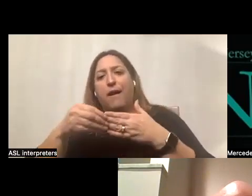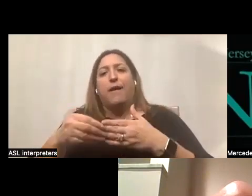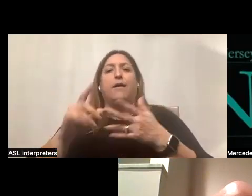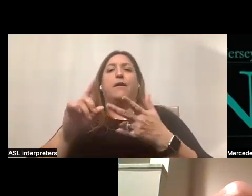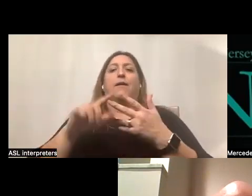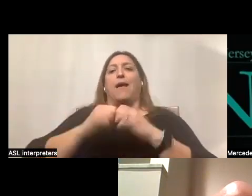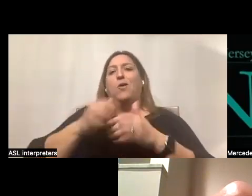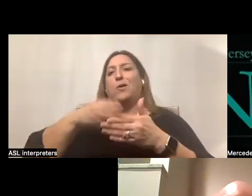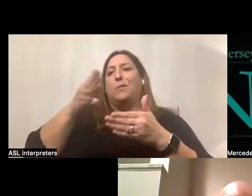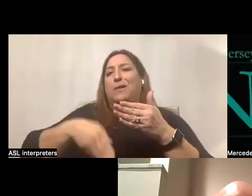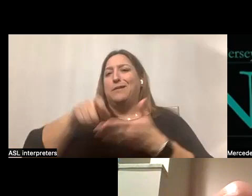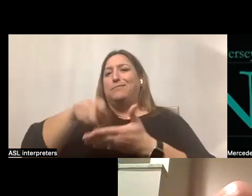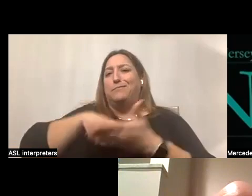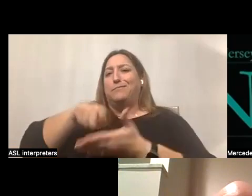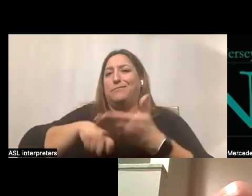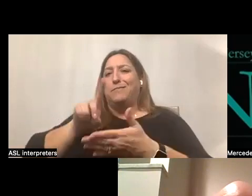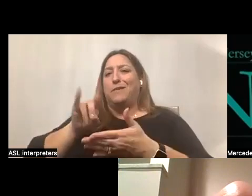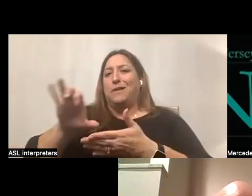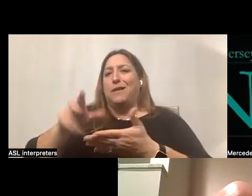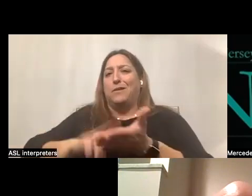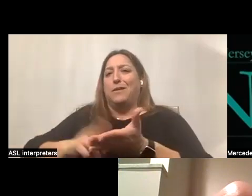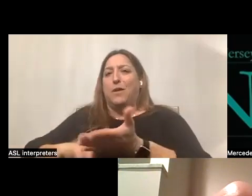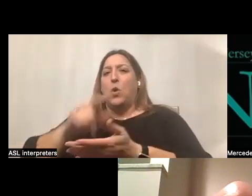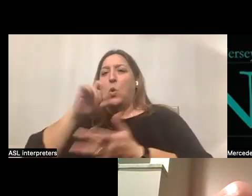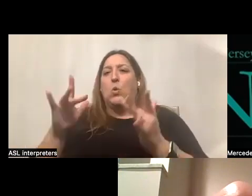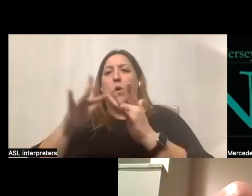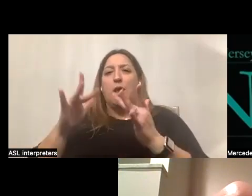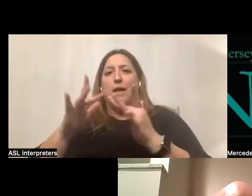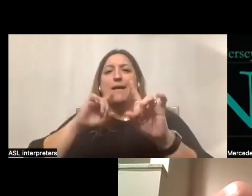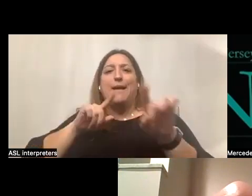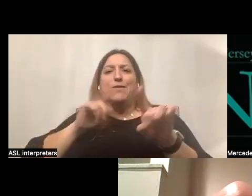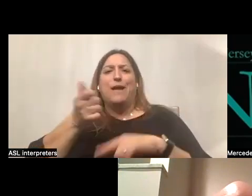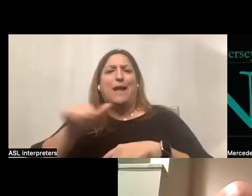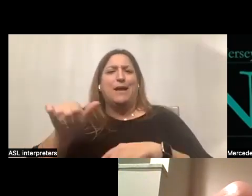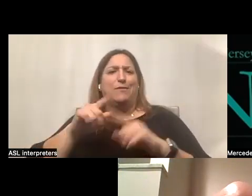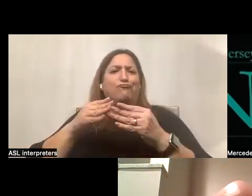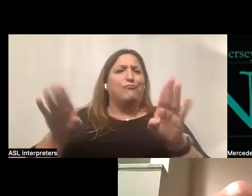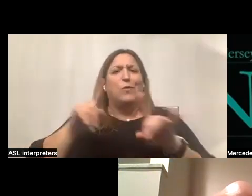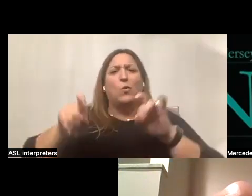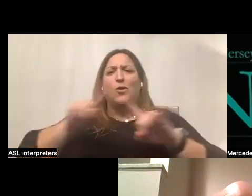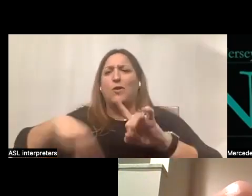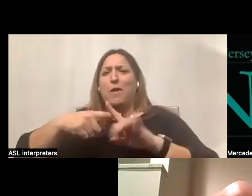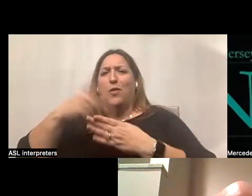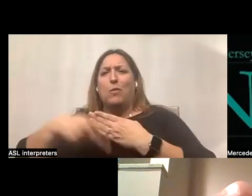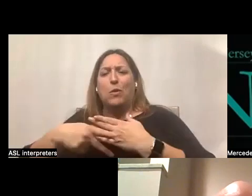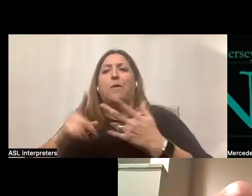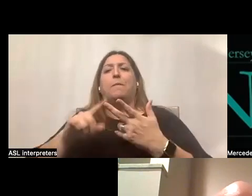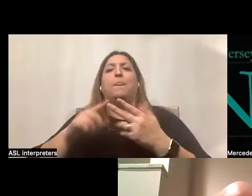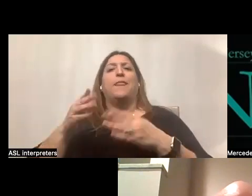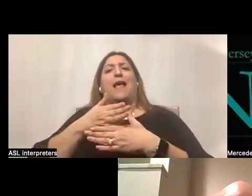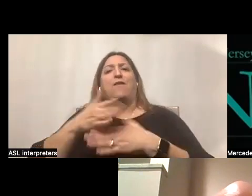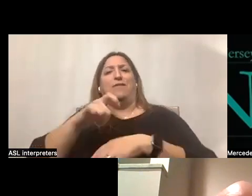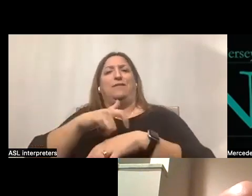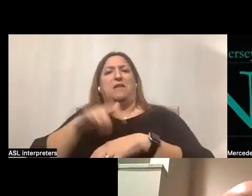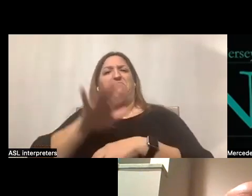documents through to be signed, who to contact, answer any general questions about the program, and the average turnaround it should